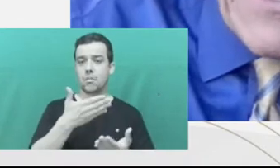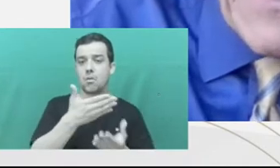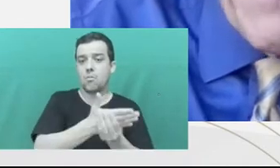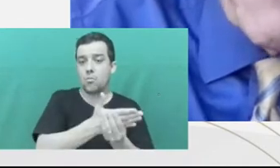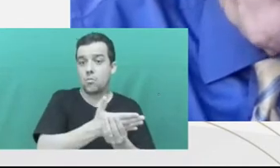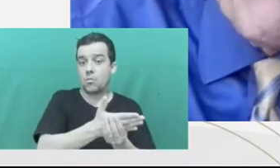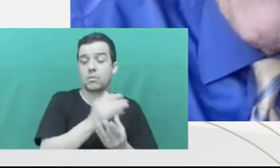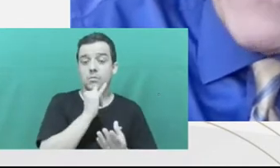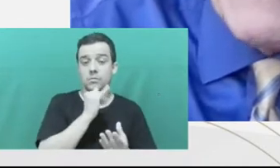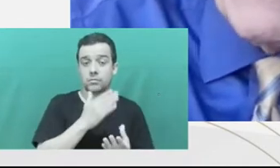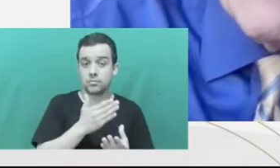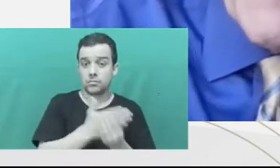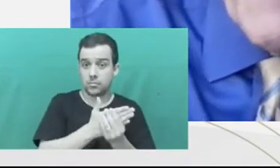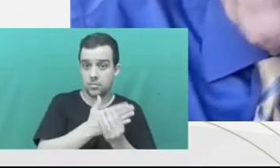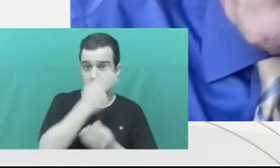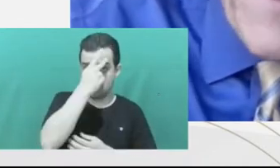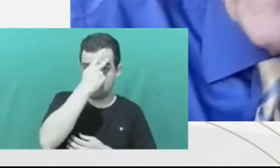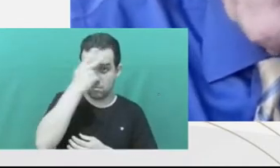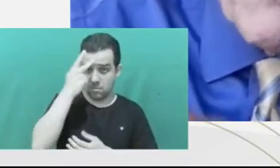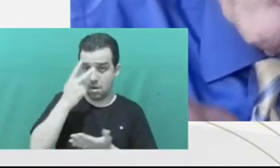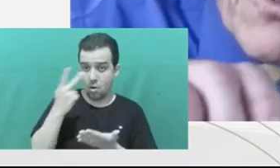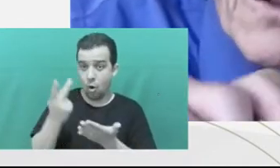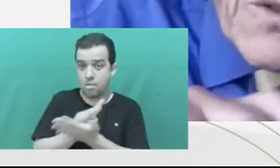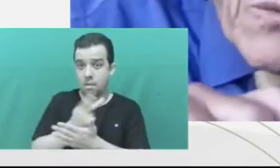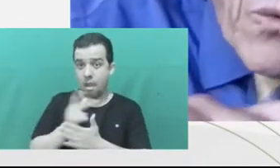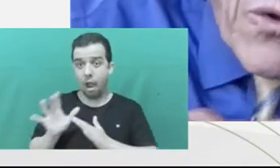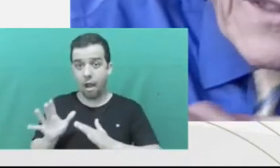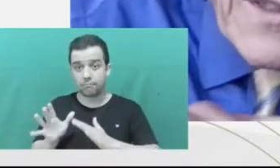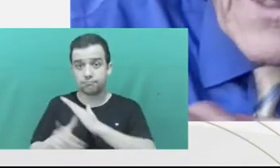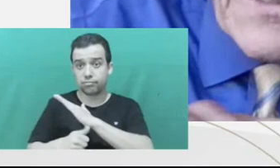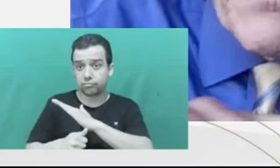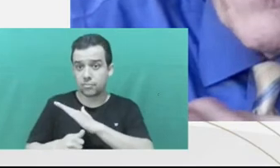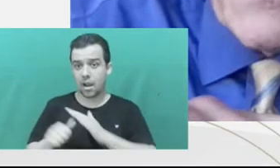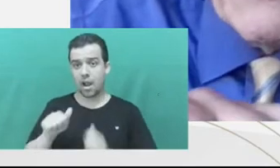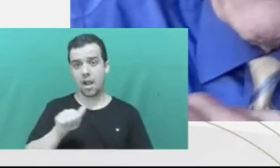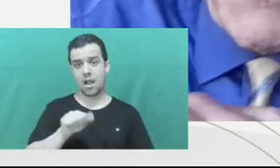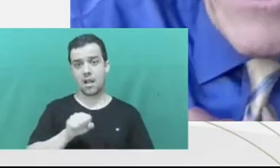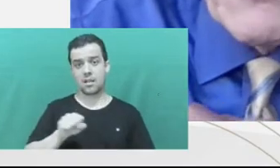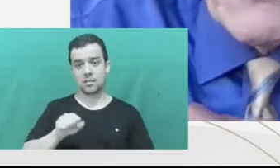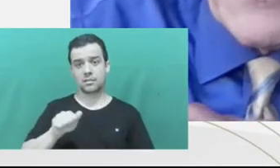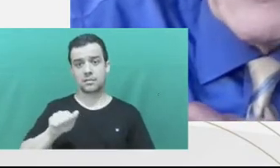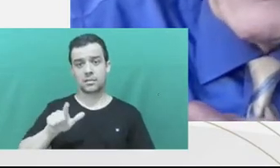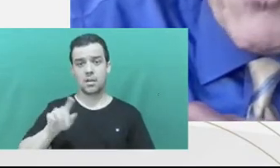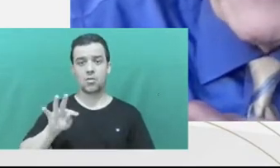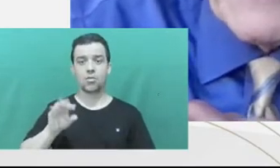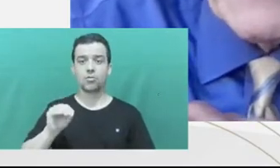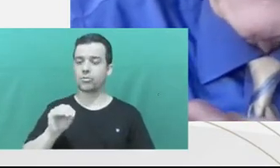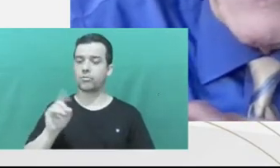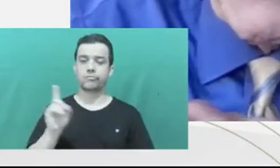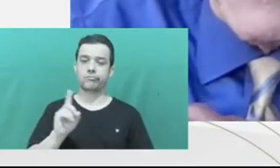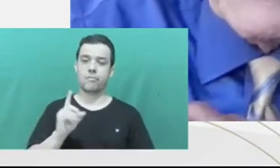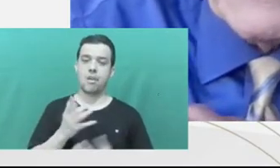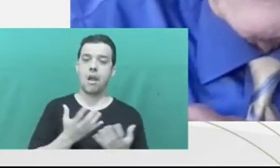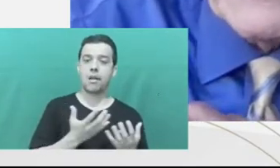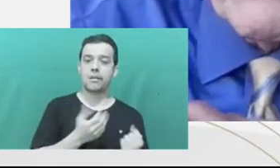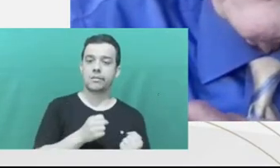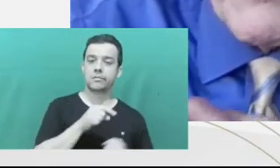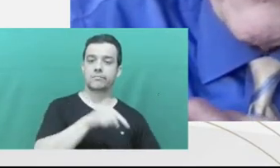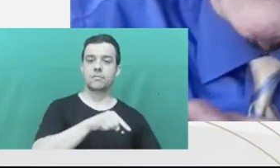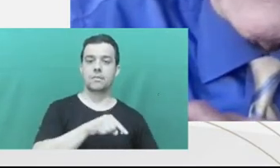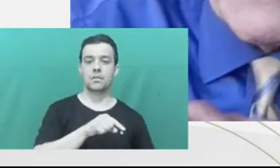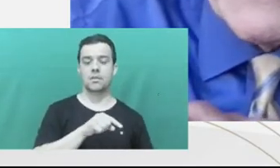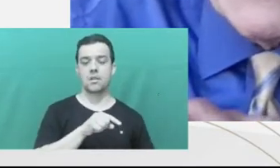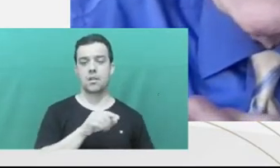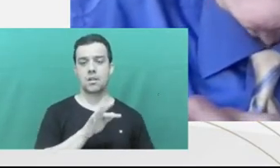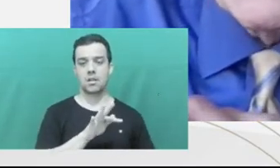And then finally, perhaps the most worrisome accusation brought against the system of